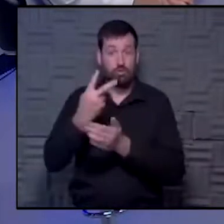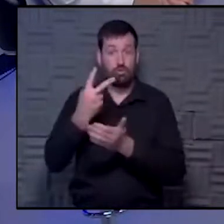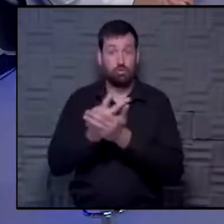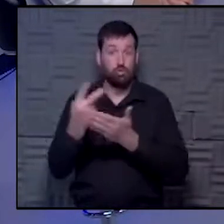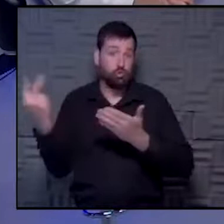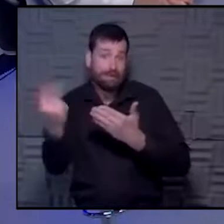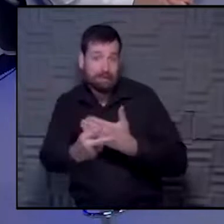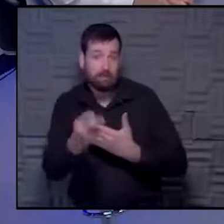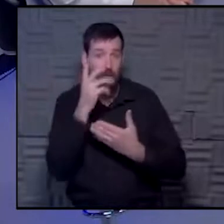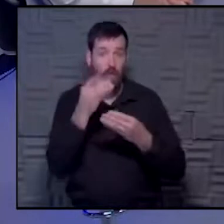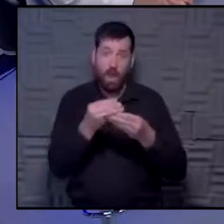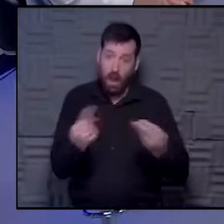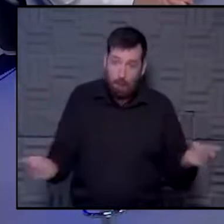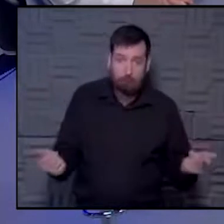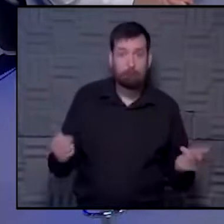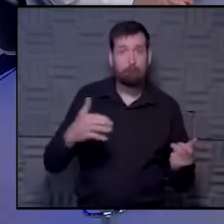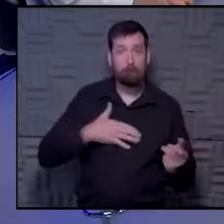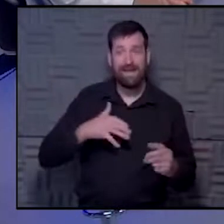wipe out my antibodies?